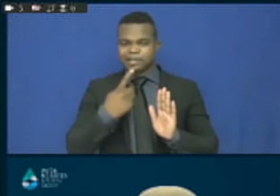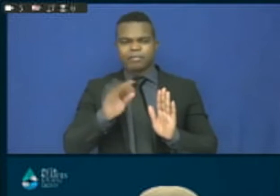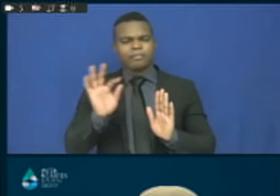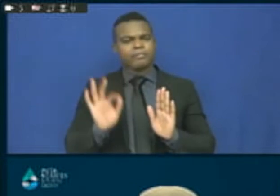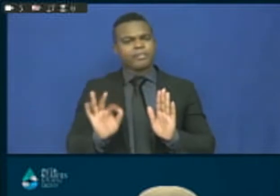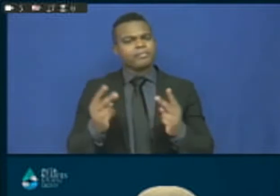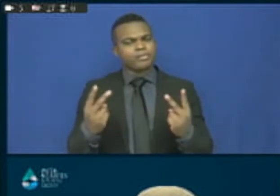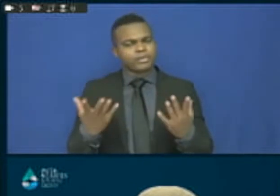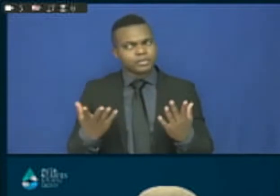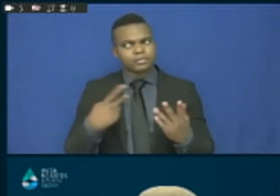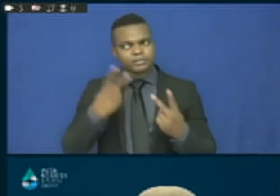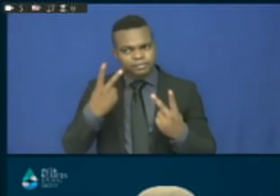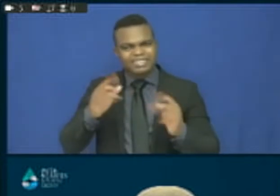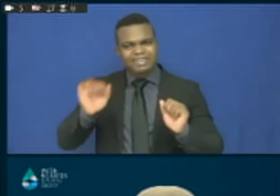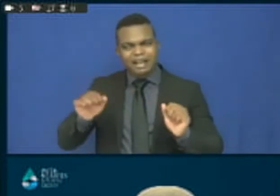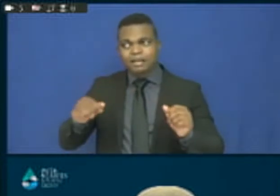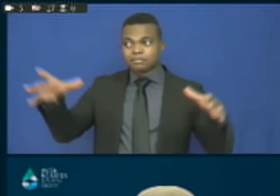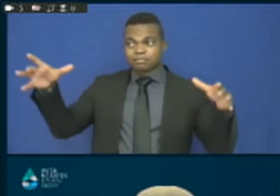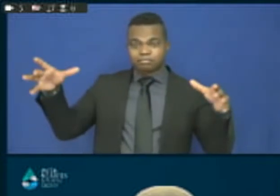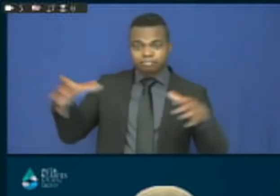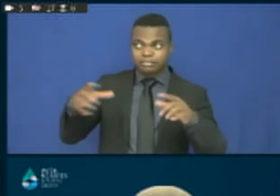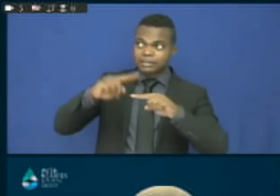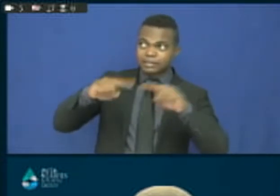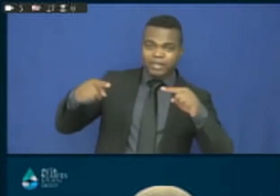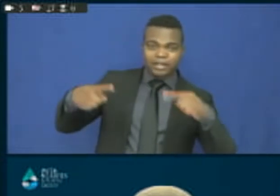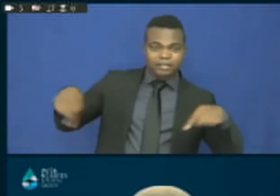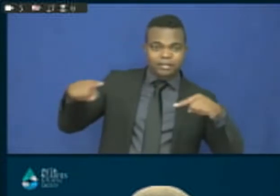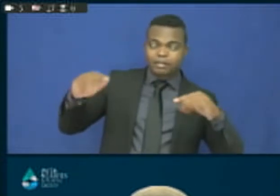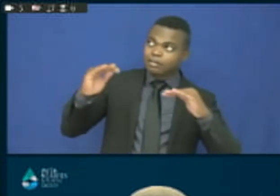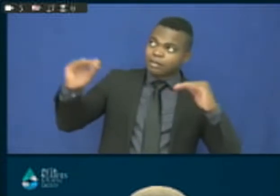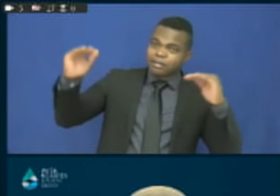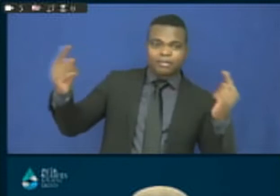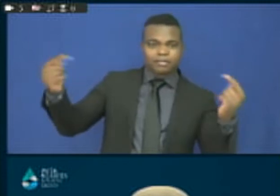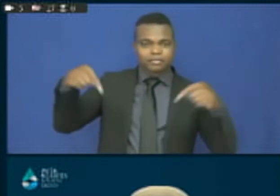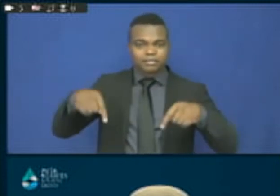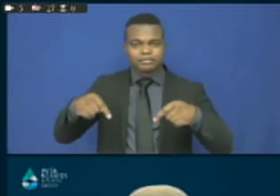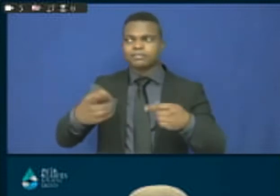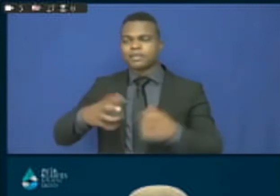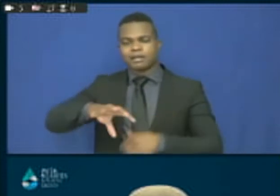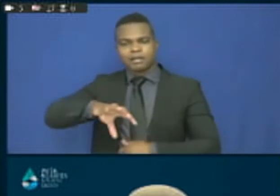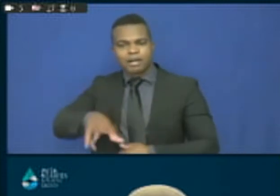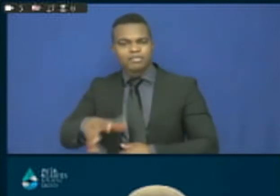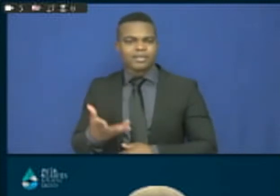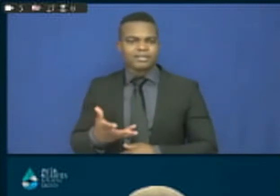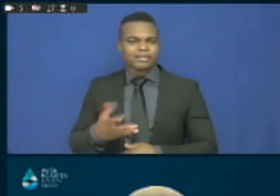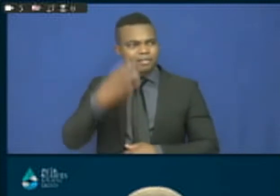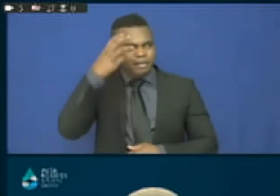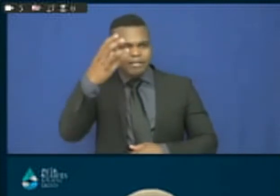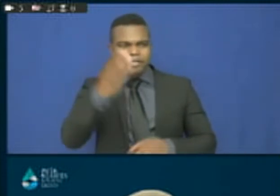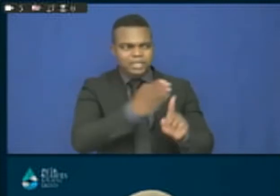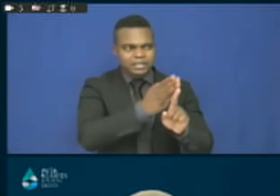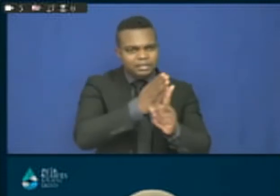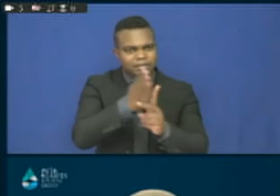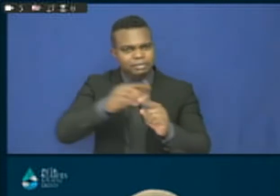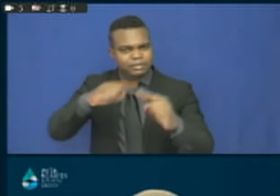responsible for implementing the goals and are collaborating with one another in order to do so. At the sub-national level, at the provincial